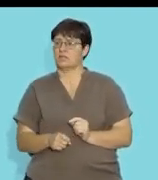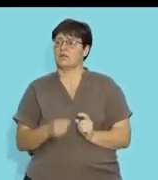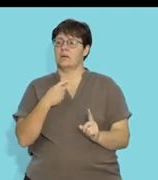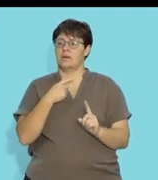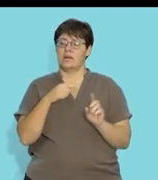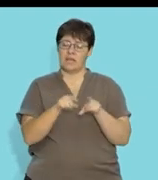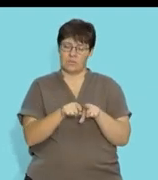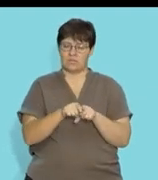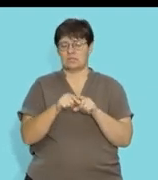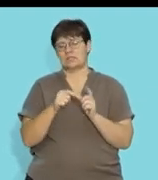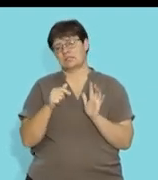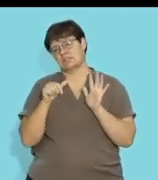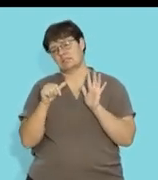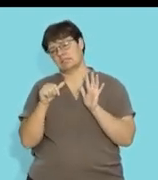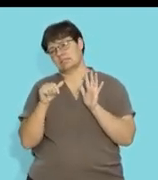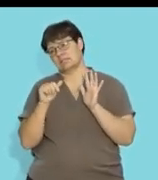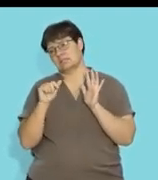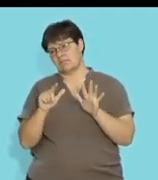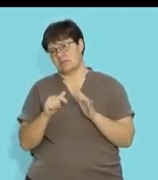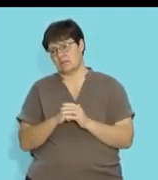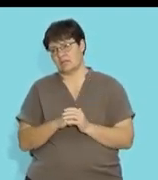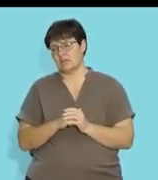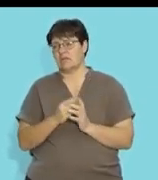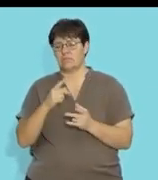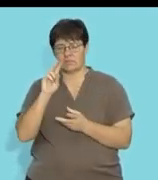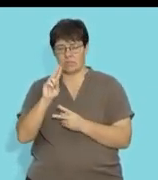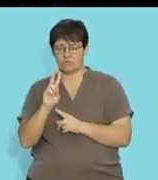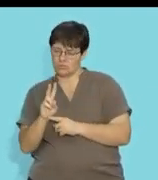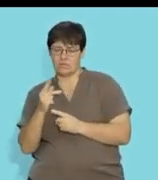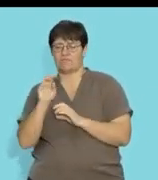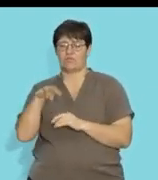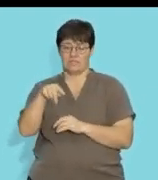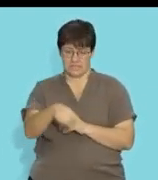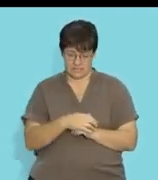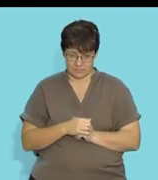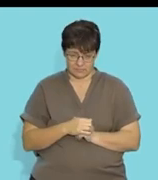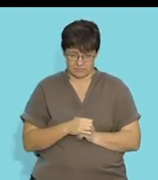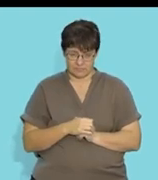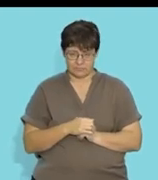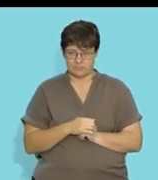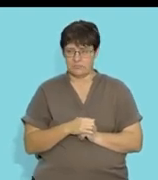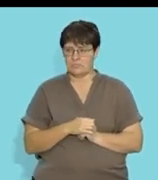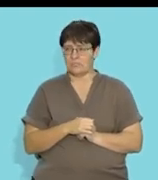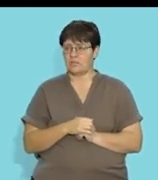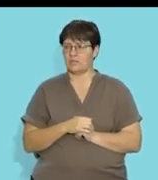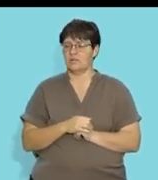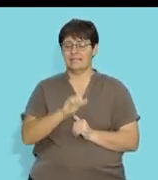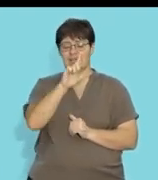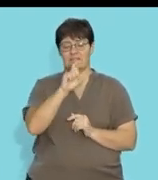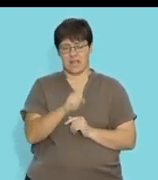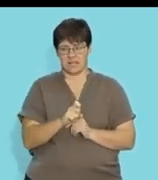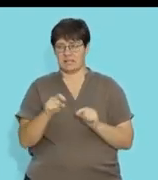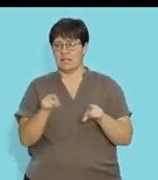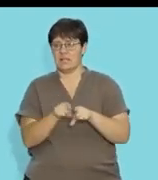4x equal to, this will be 7 multiplied by 2, it will be 14. So this will be